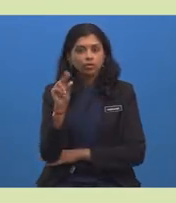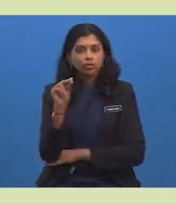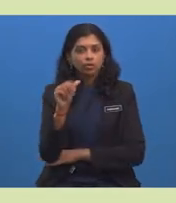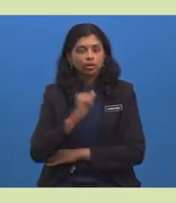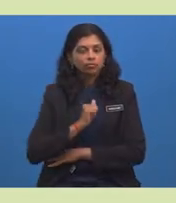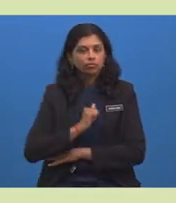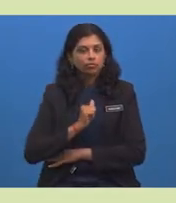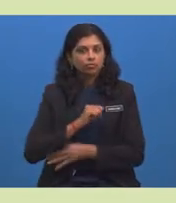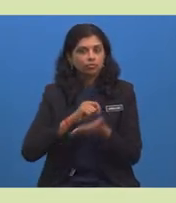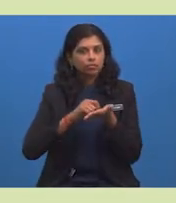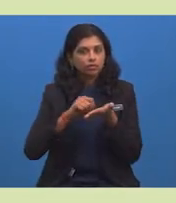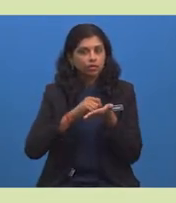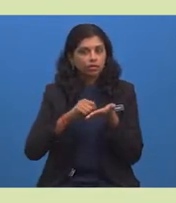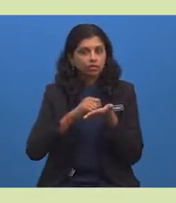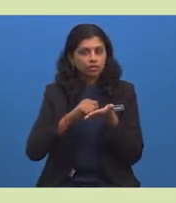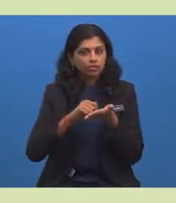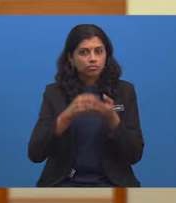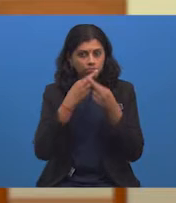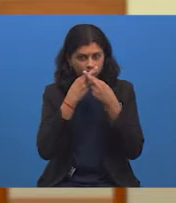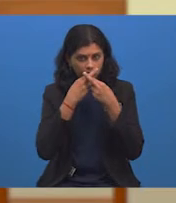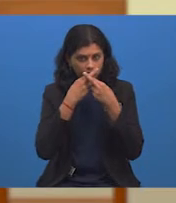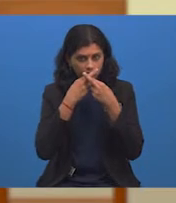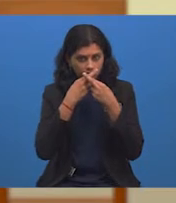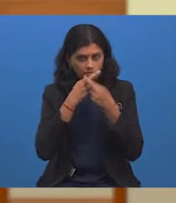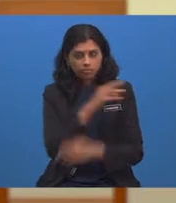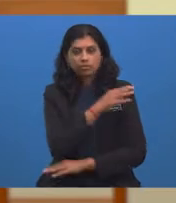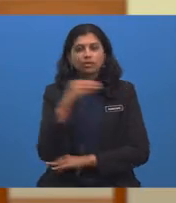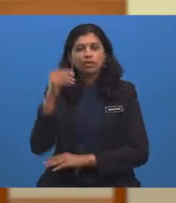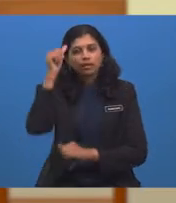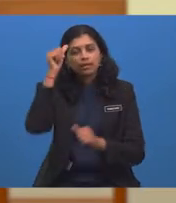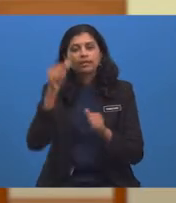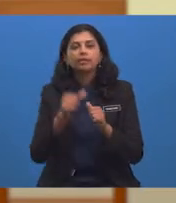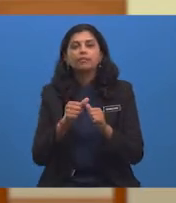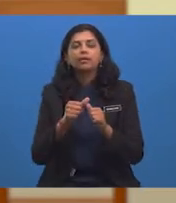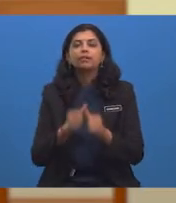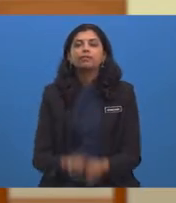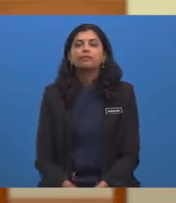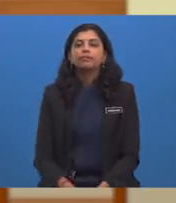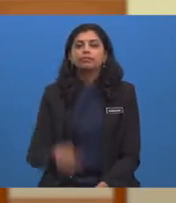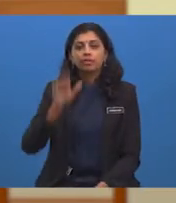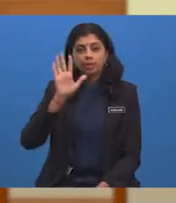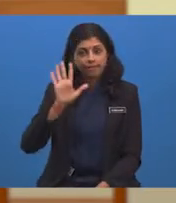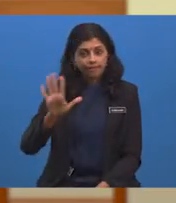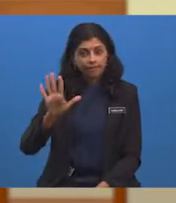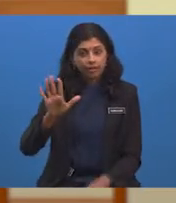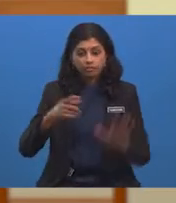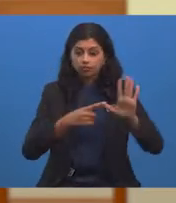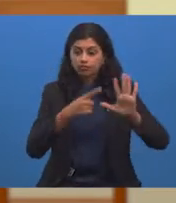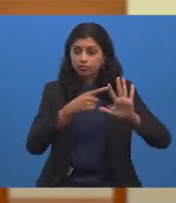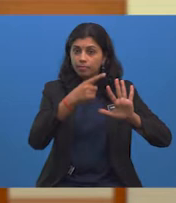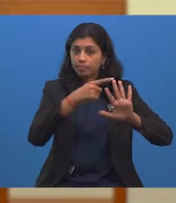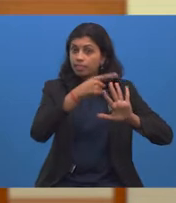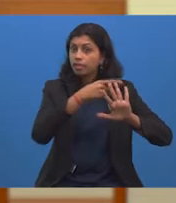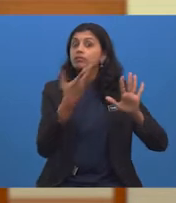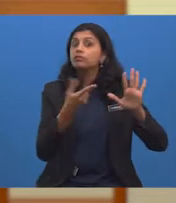in it. And remember the five parts of the postcards